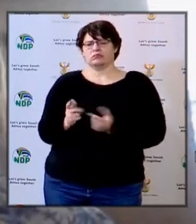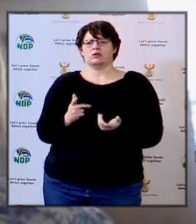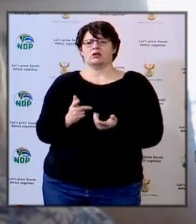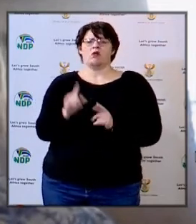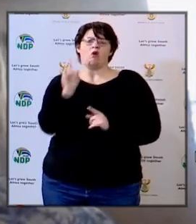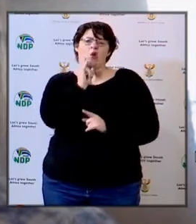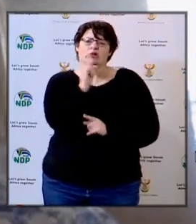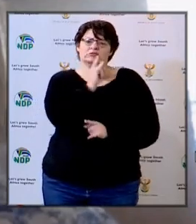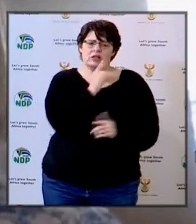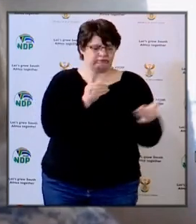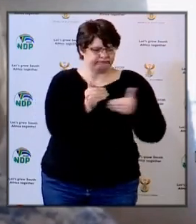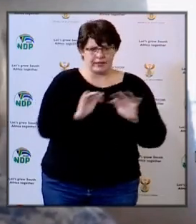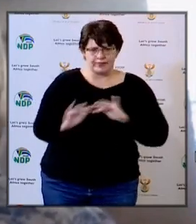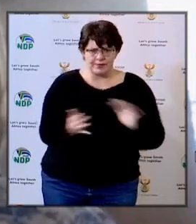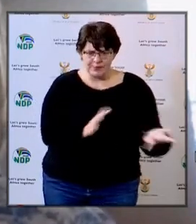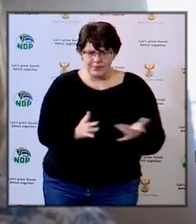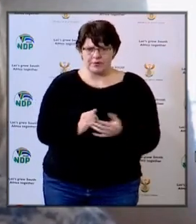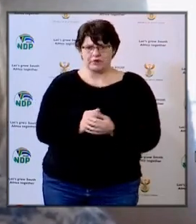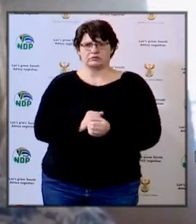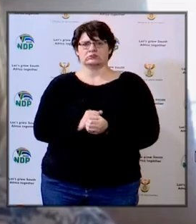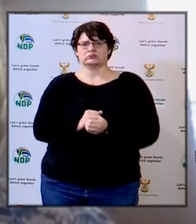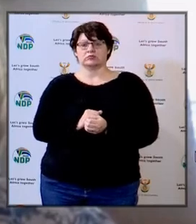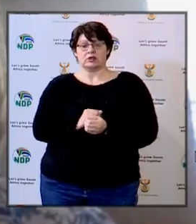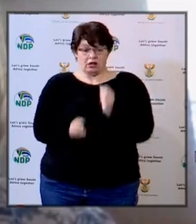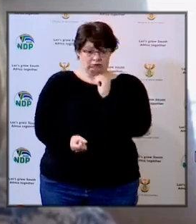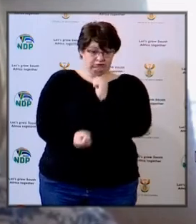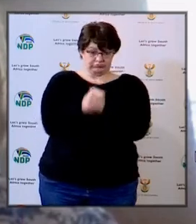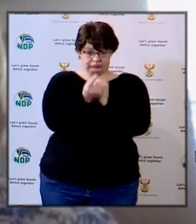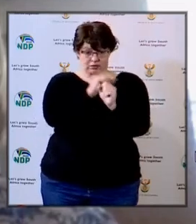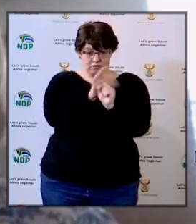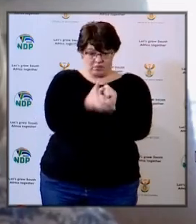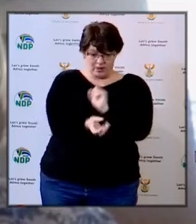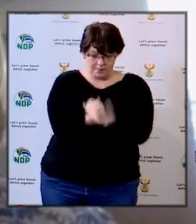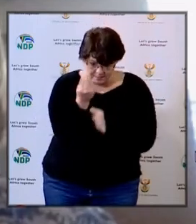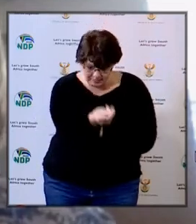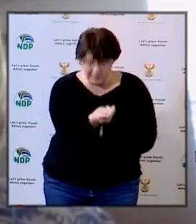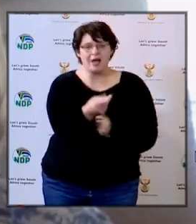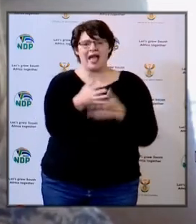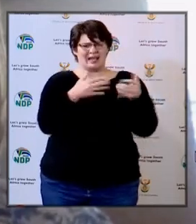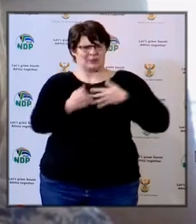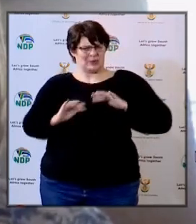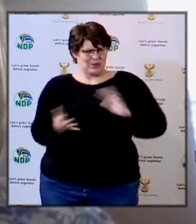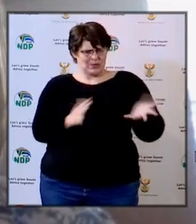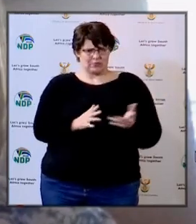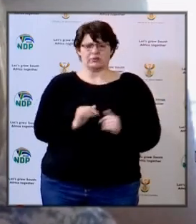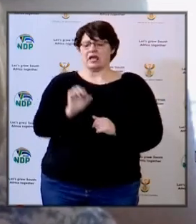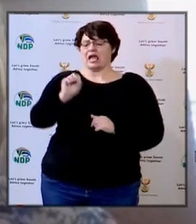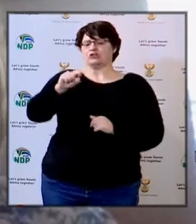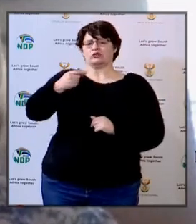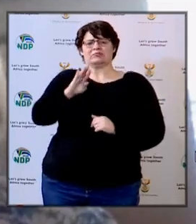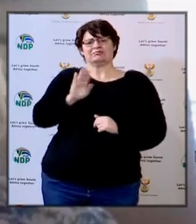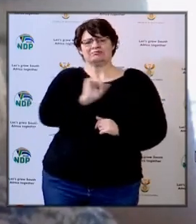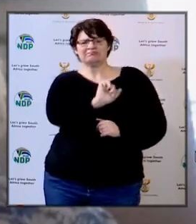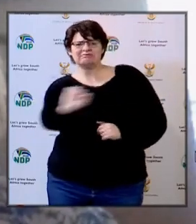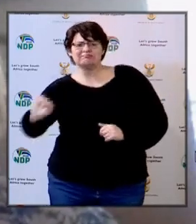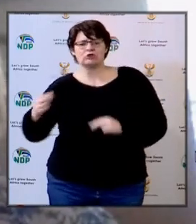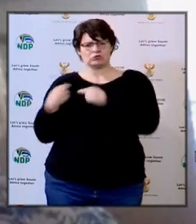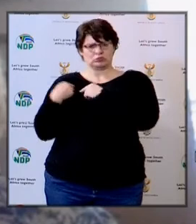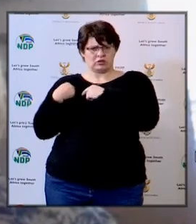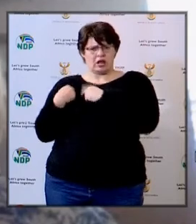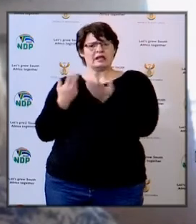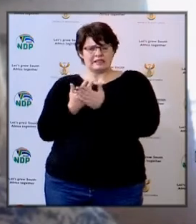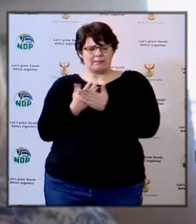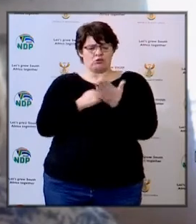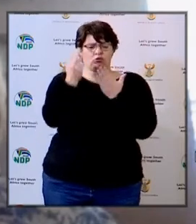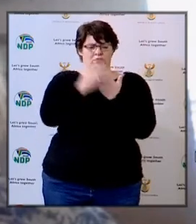managing hostels, managing COVID-19 cases in schools, roles and responsibilities of SGBs, and managing